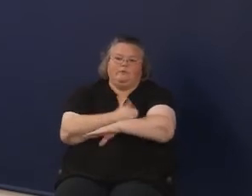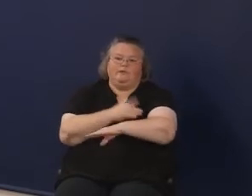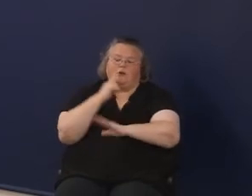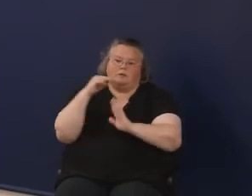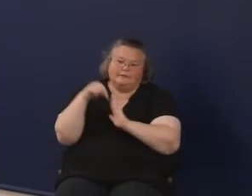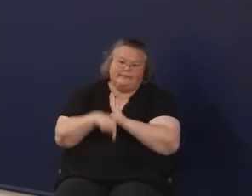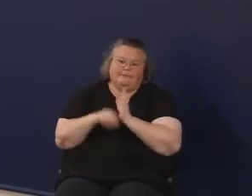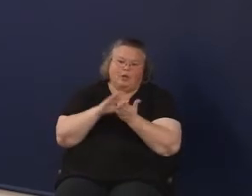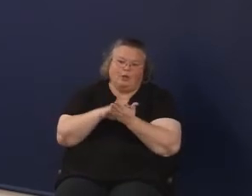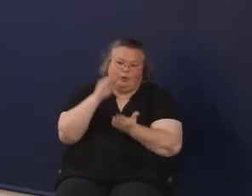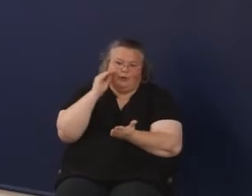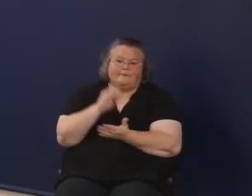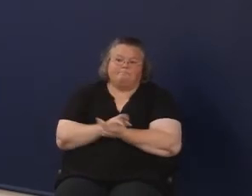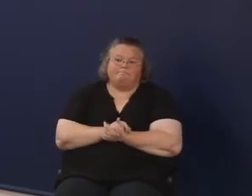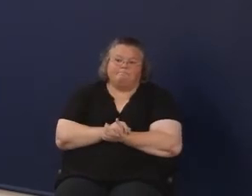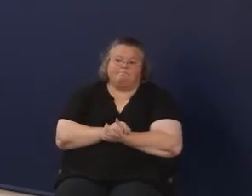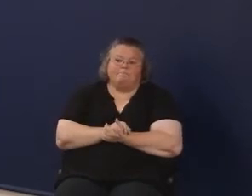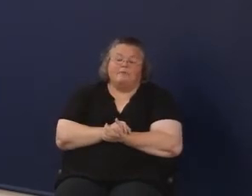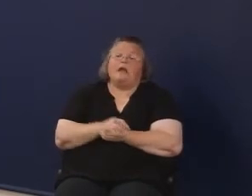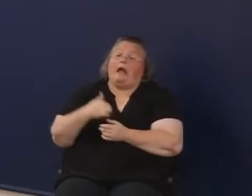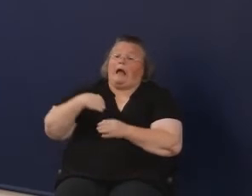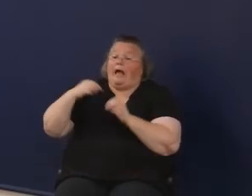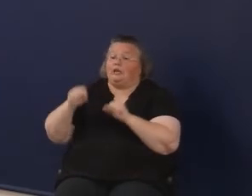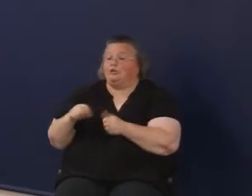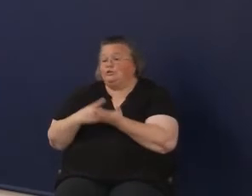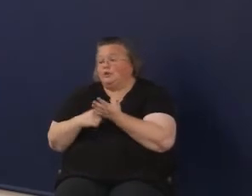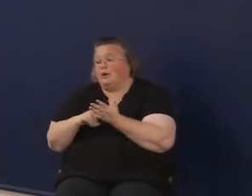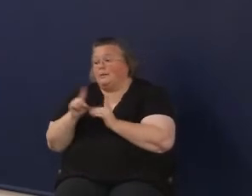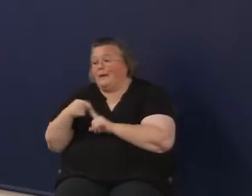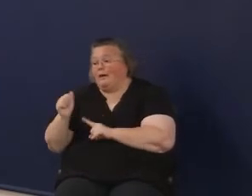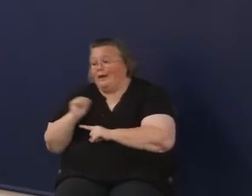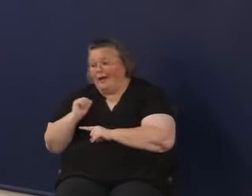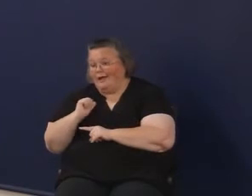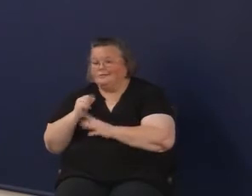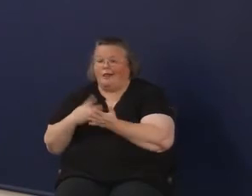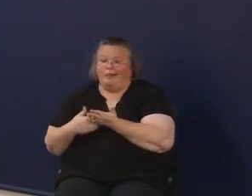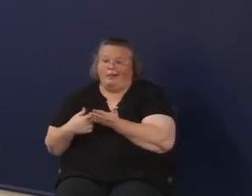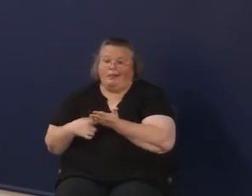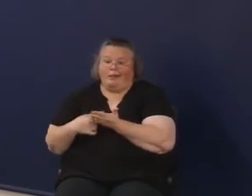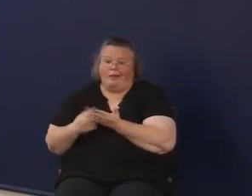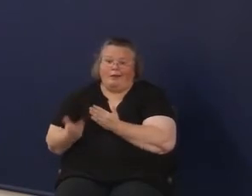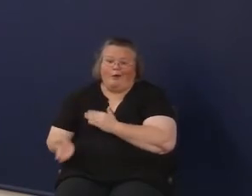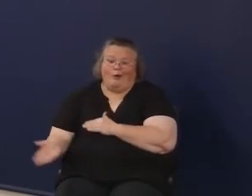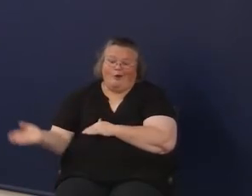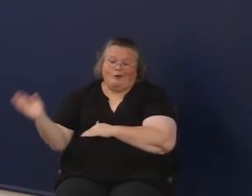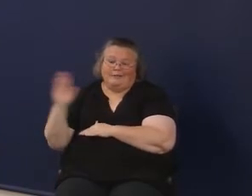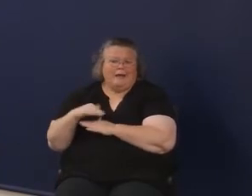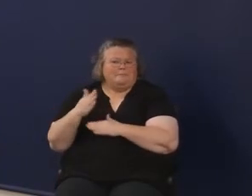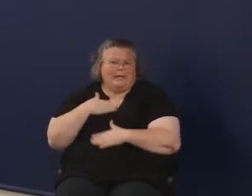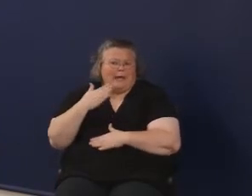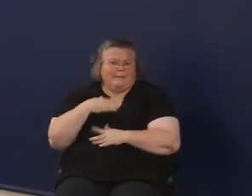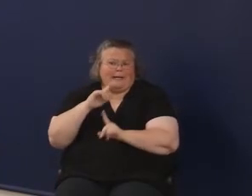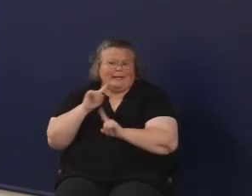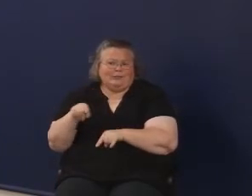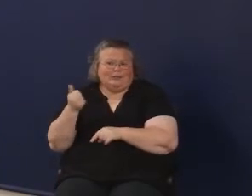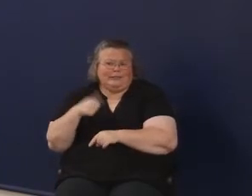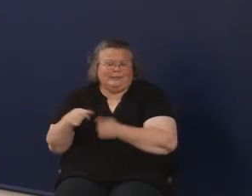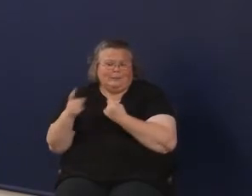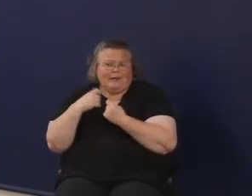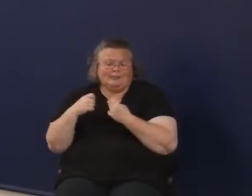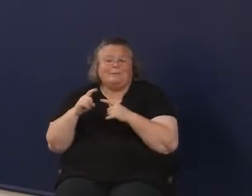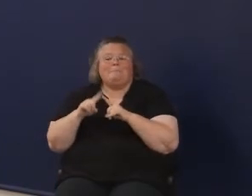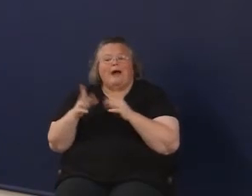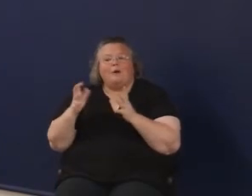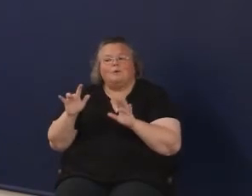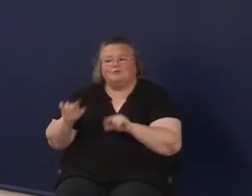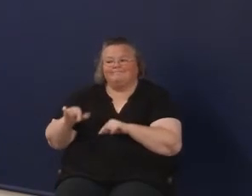all of our students. And while I could talk about us and what we do all day long, and we will be happy to answer any of those questions, I